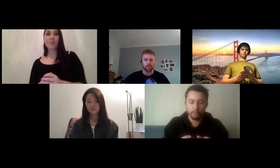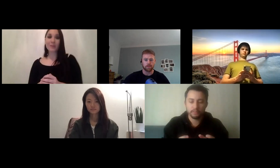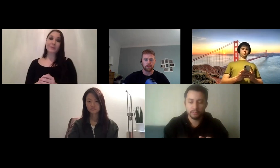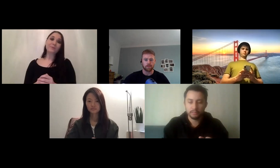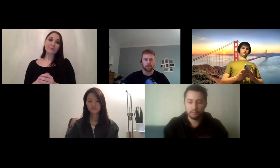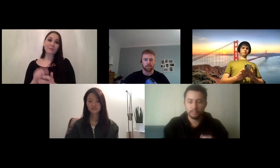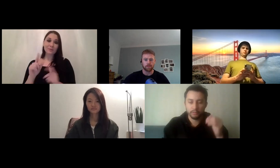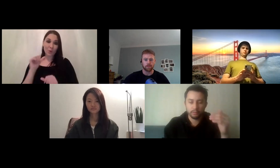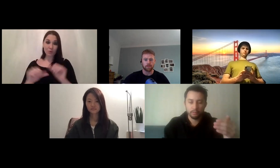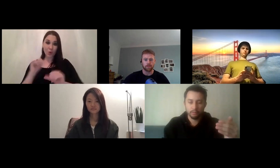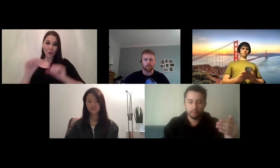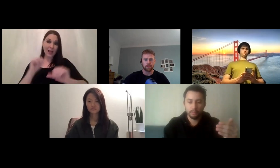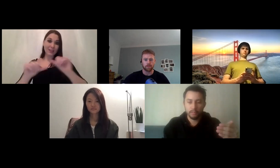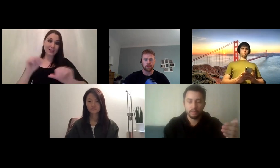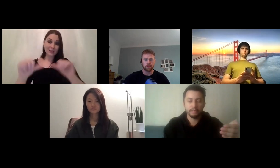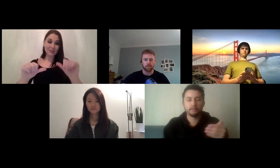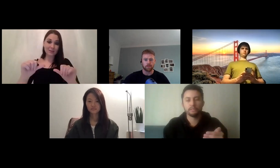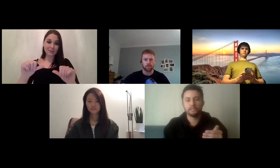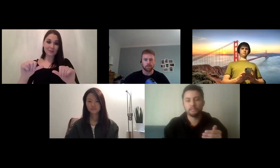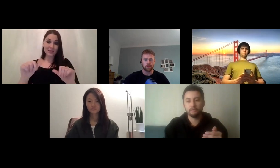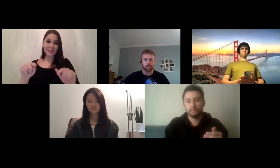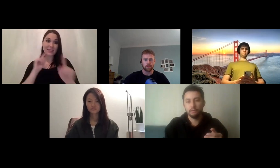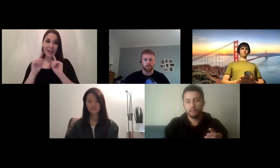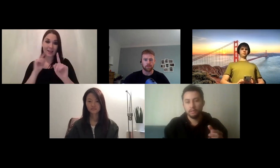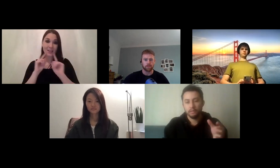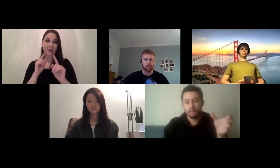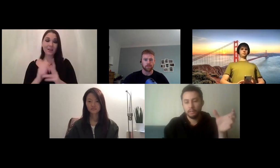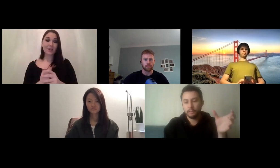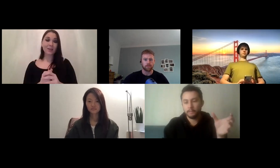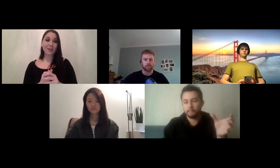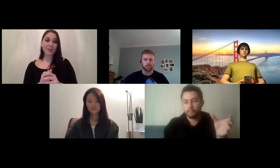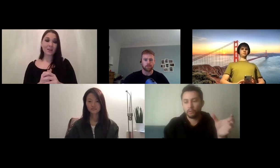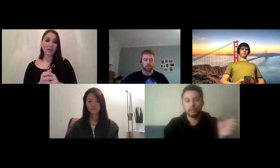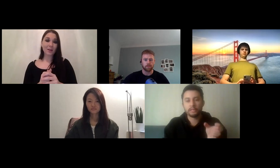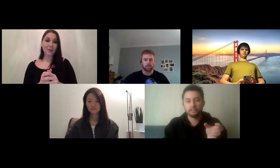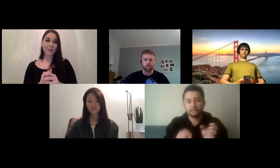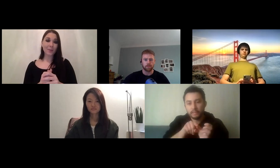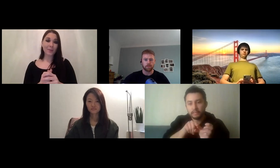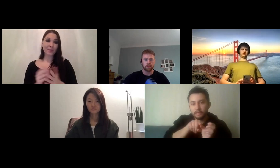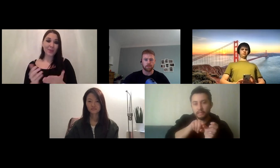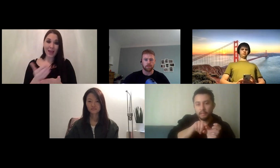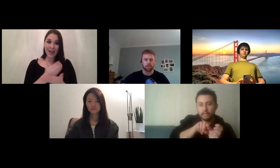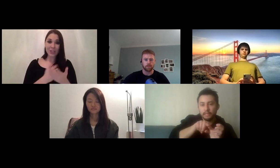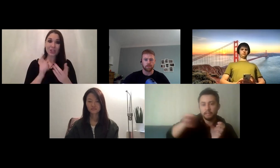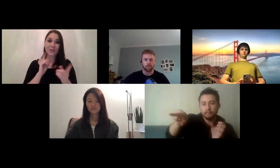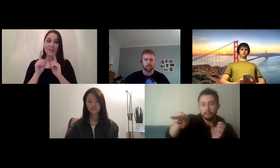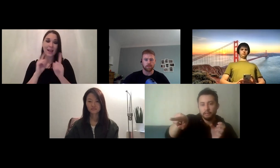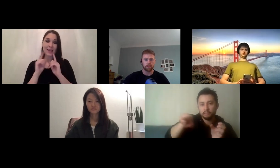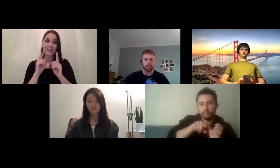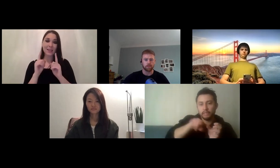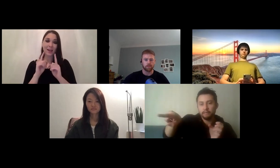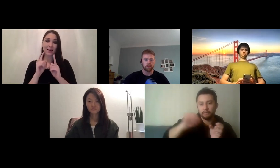whole process between data acquisition um collection of the data and then